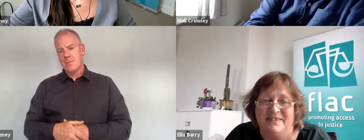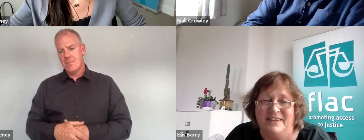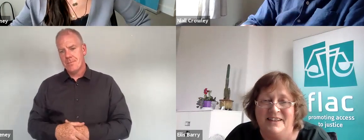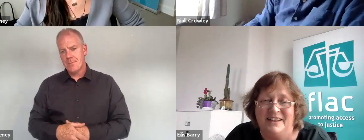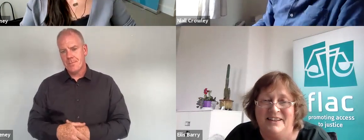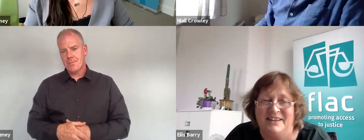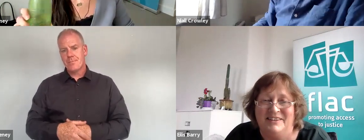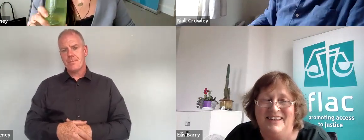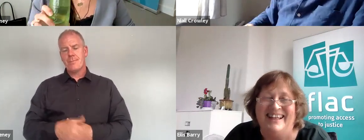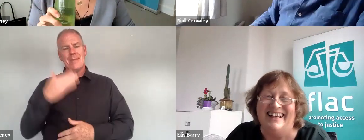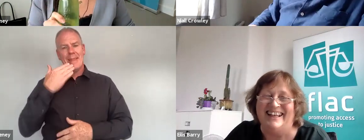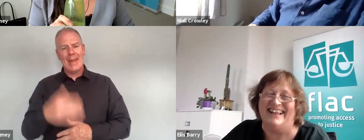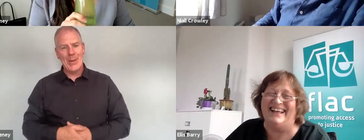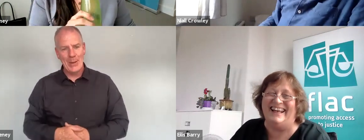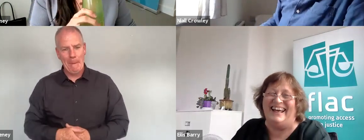Thanks Ailish